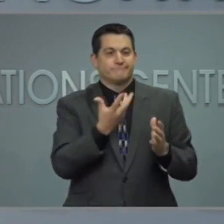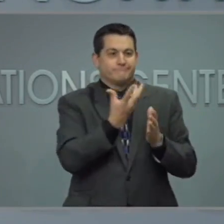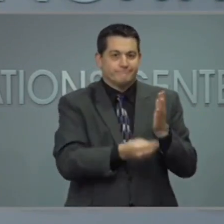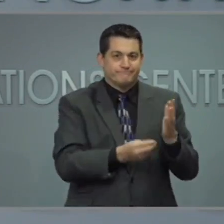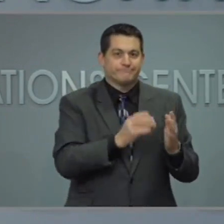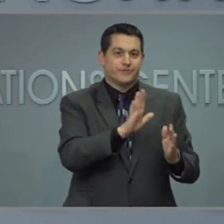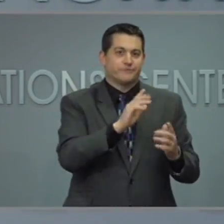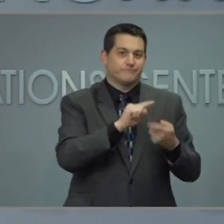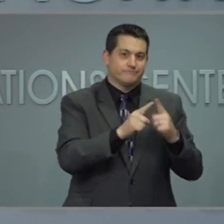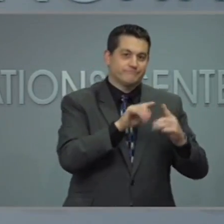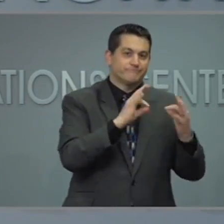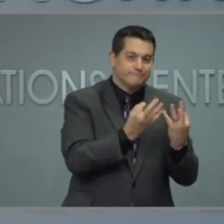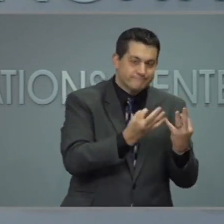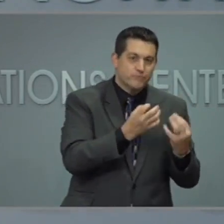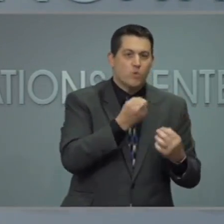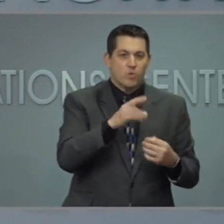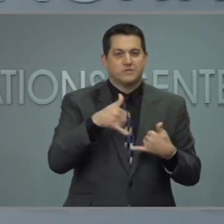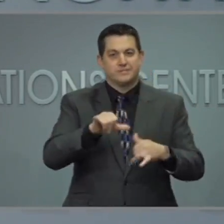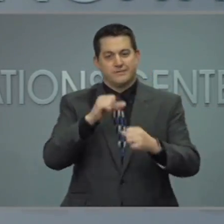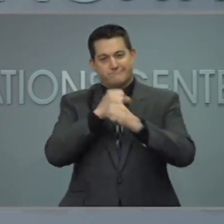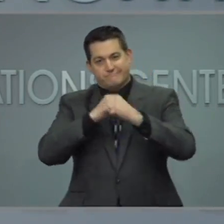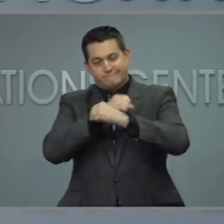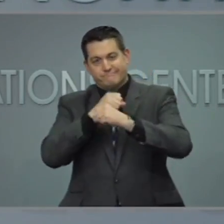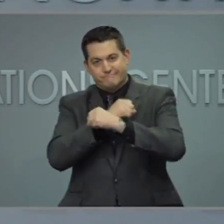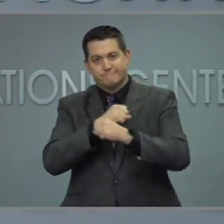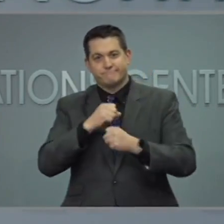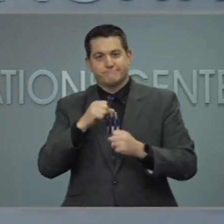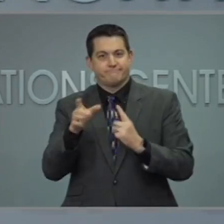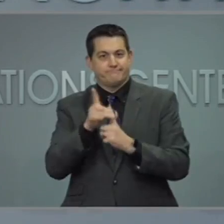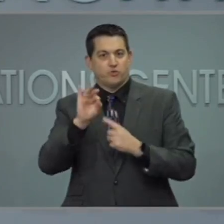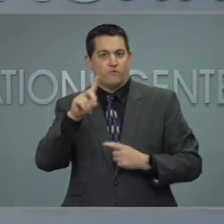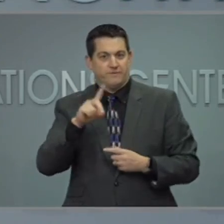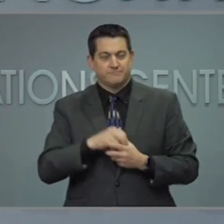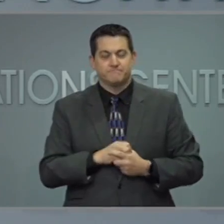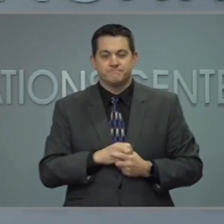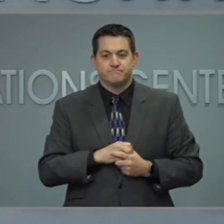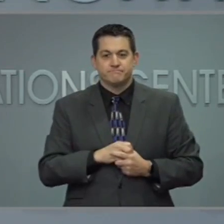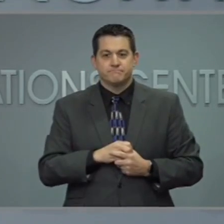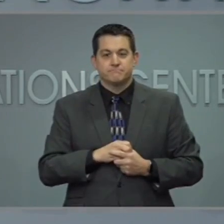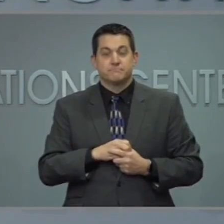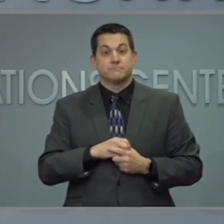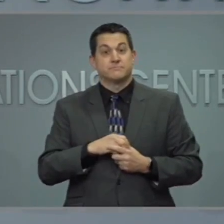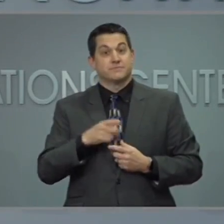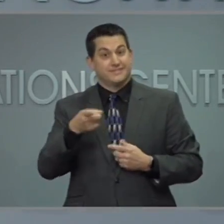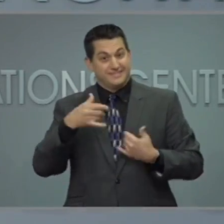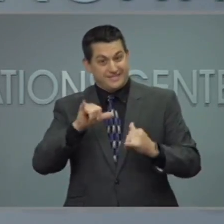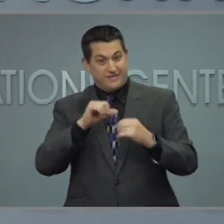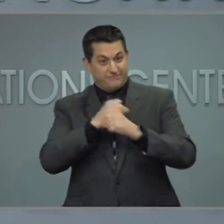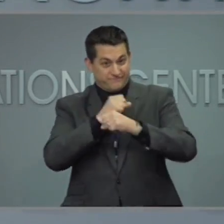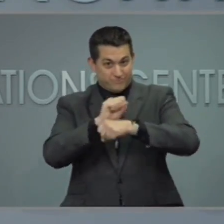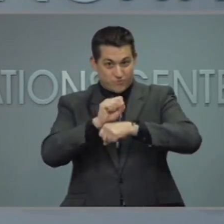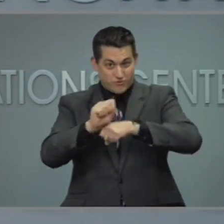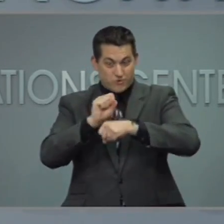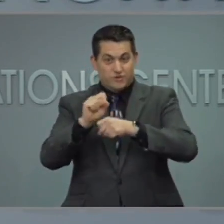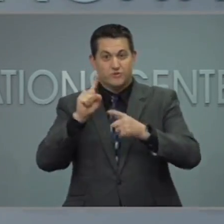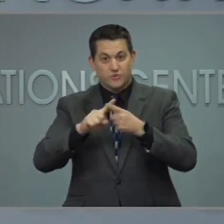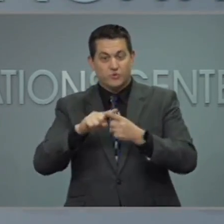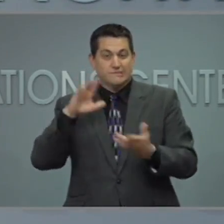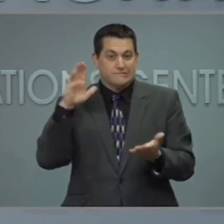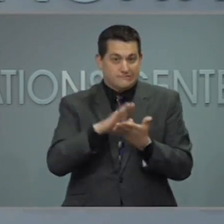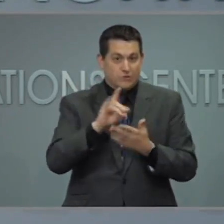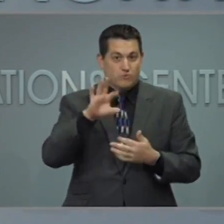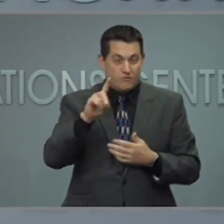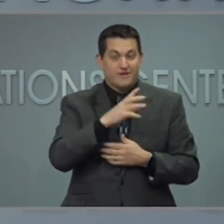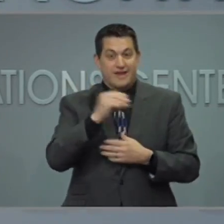ones or who are battling this virus. And fighting this disease and getting people vaccinated continues to be a